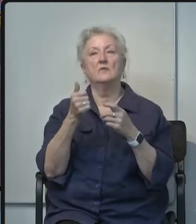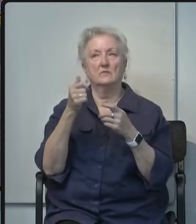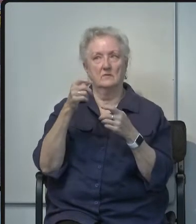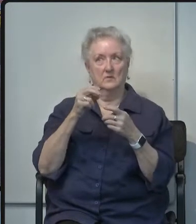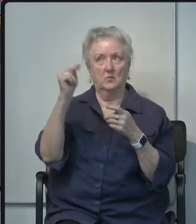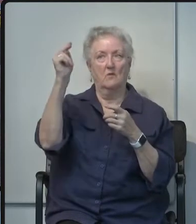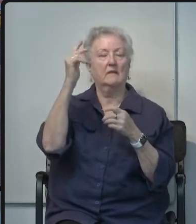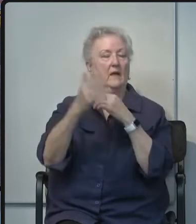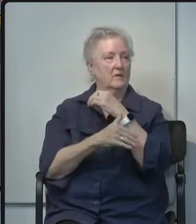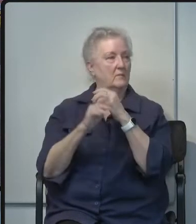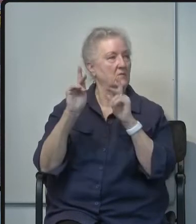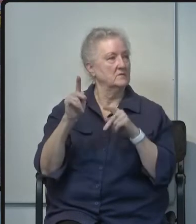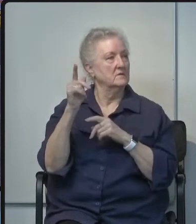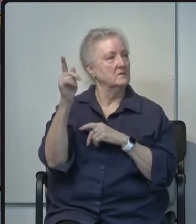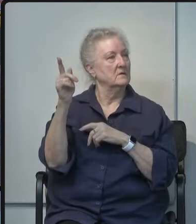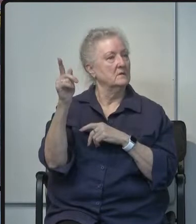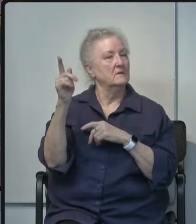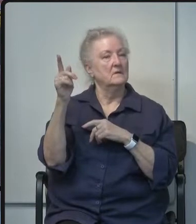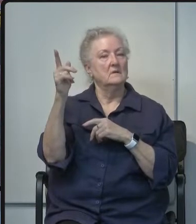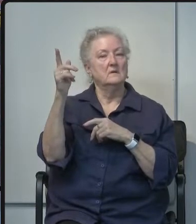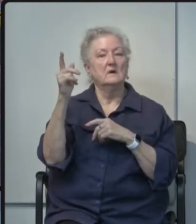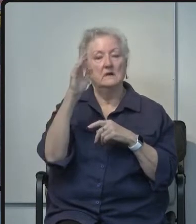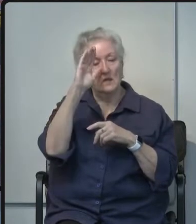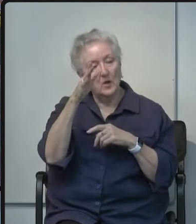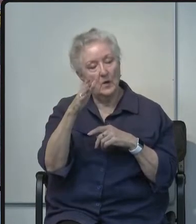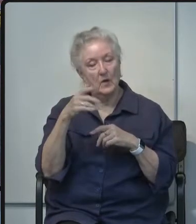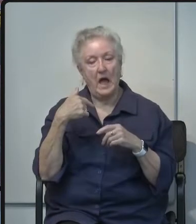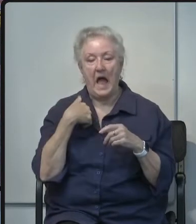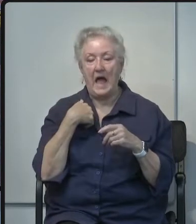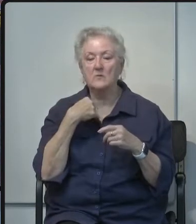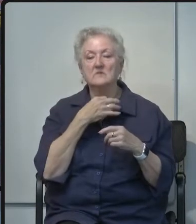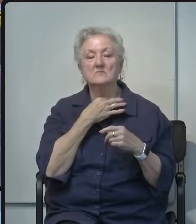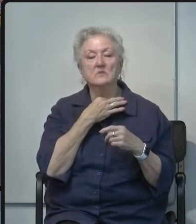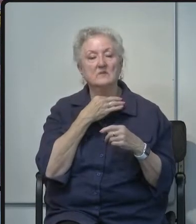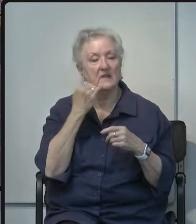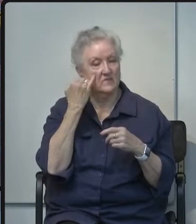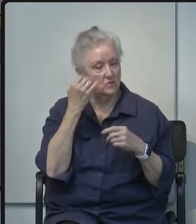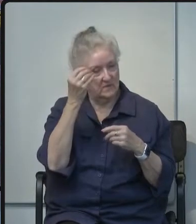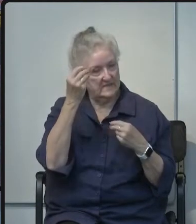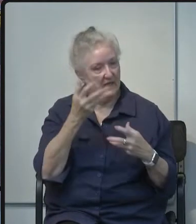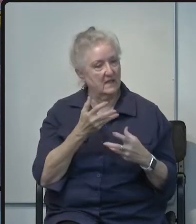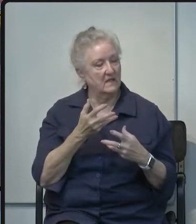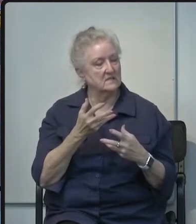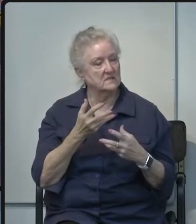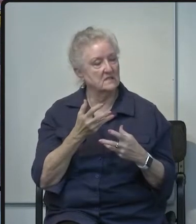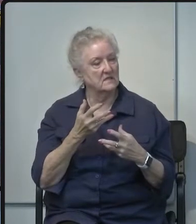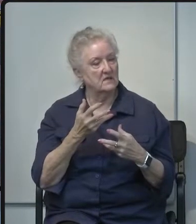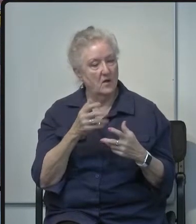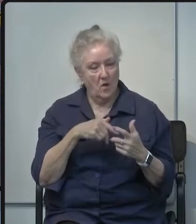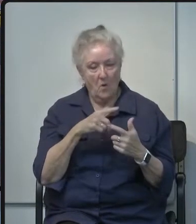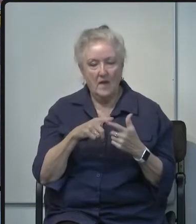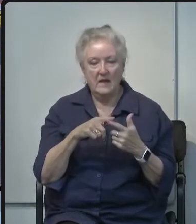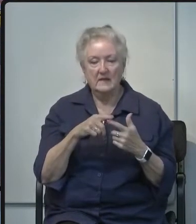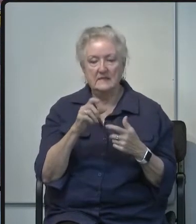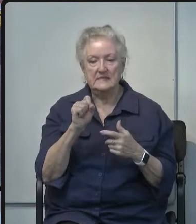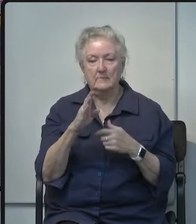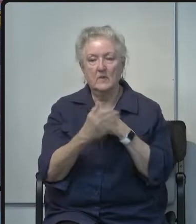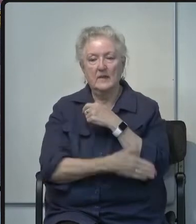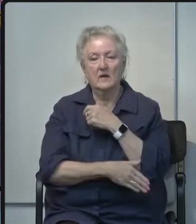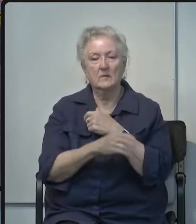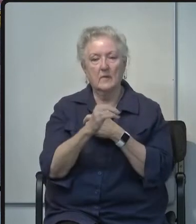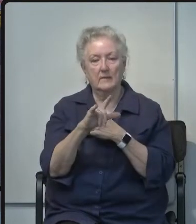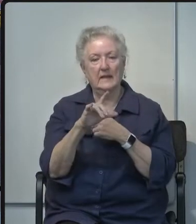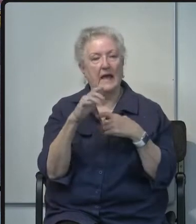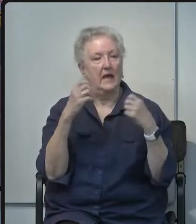hello i was wondering um if you can tell us when the santa barbara county public health